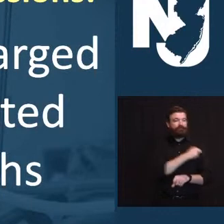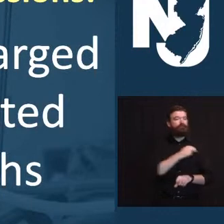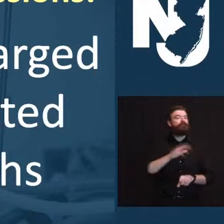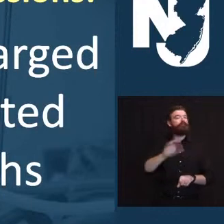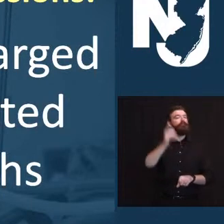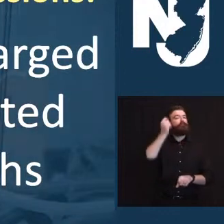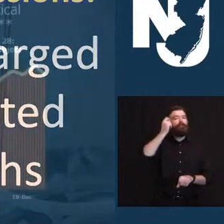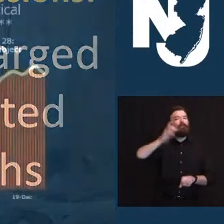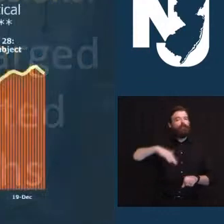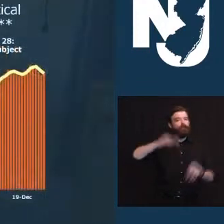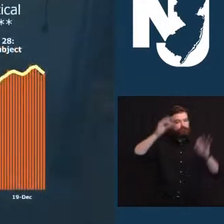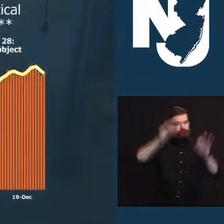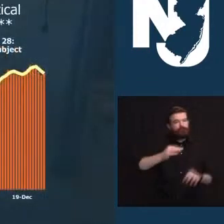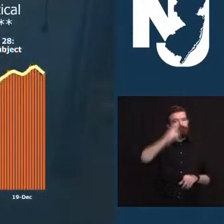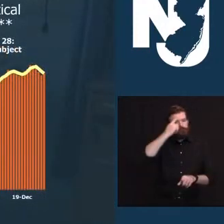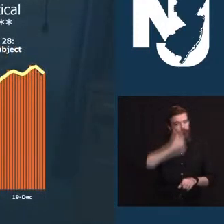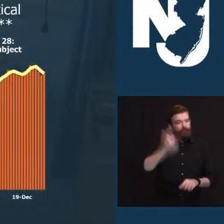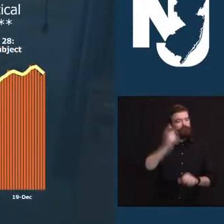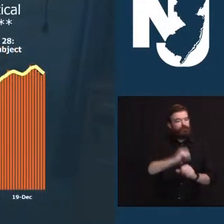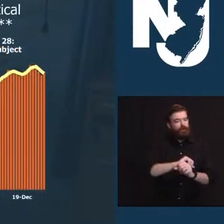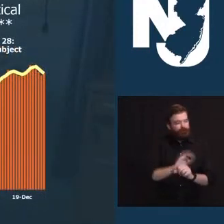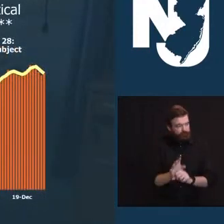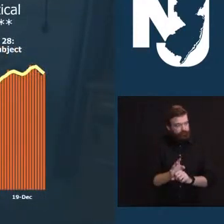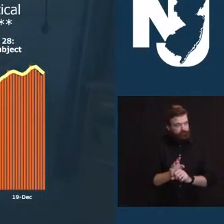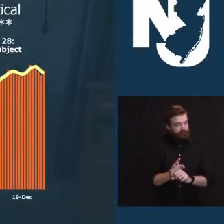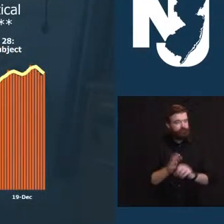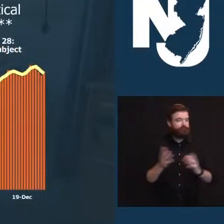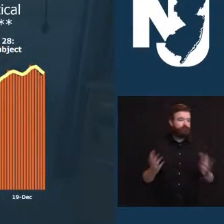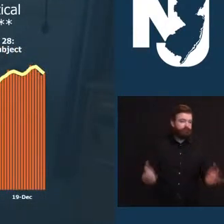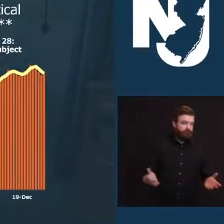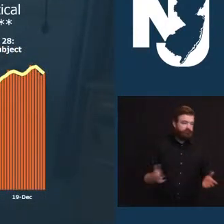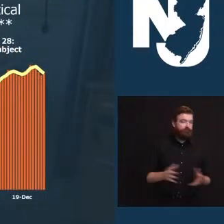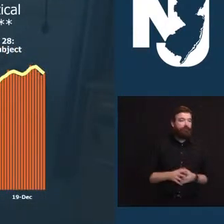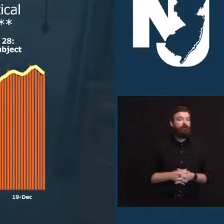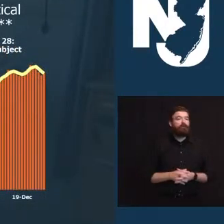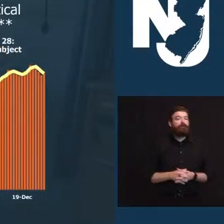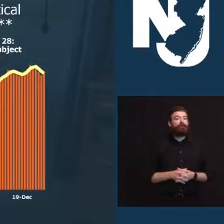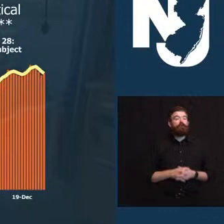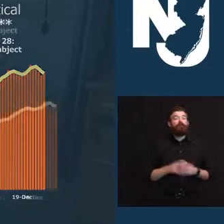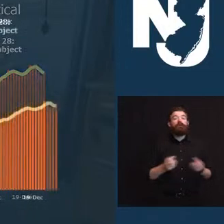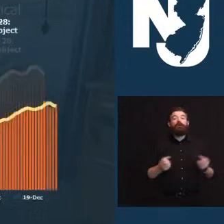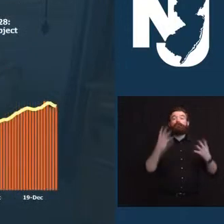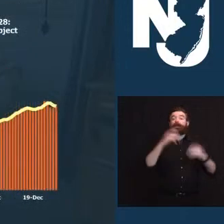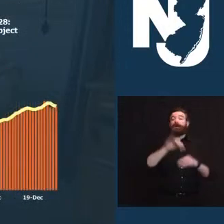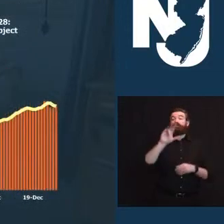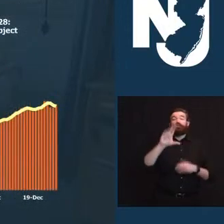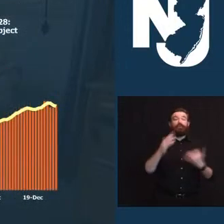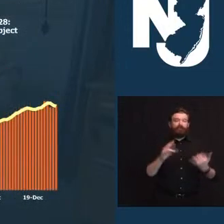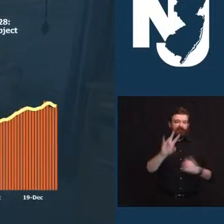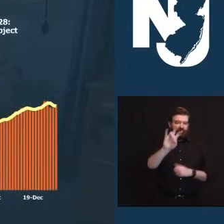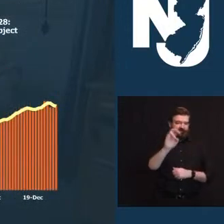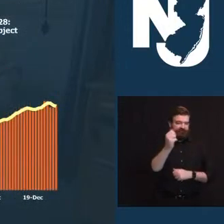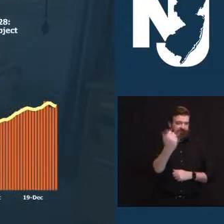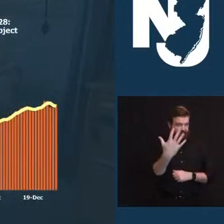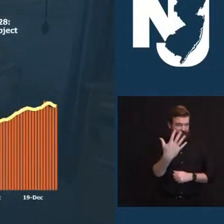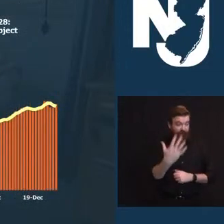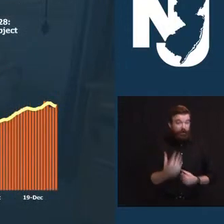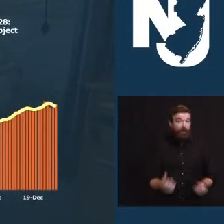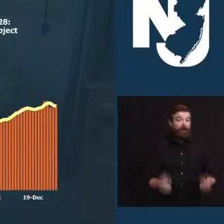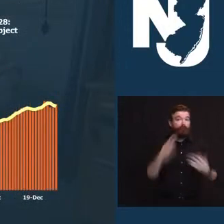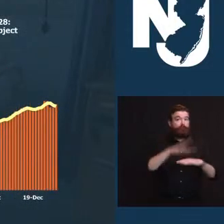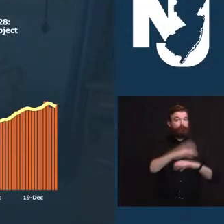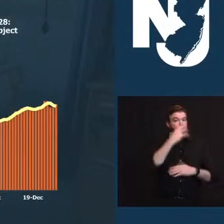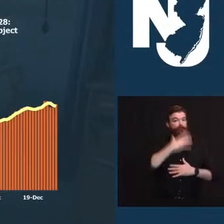are currently 715 patients in our intensive care units, and 505 ventilators are in use.